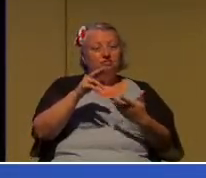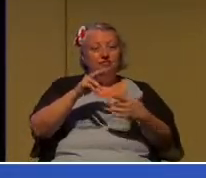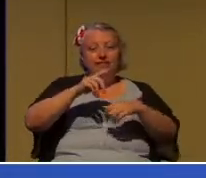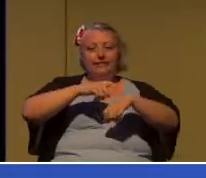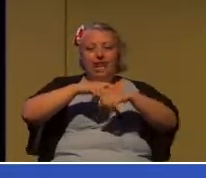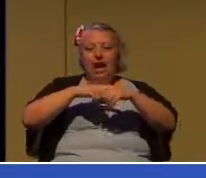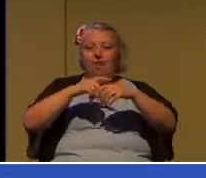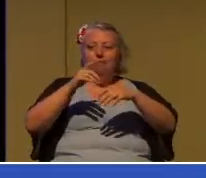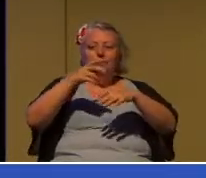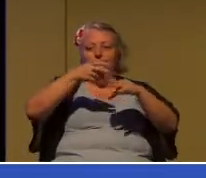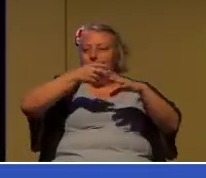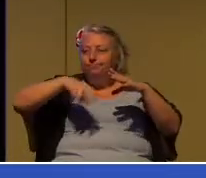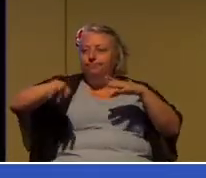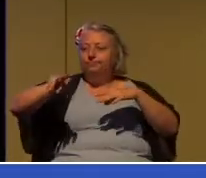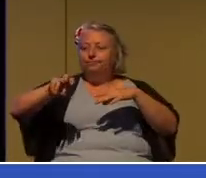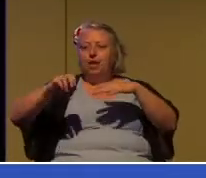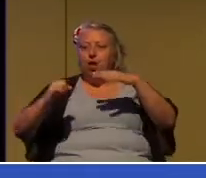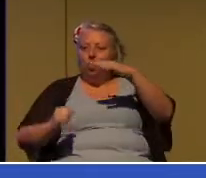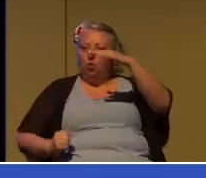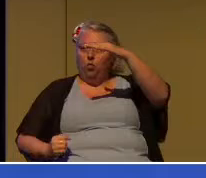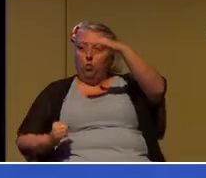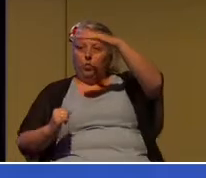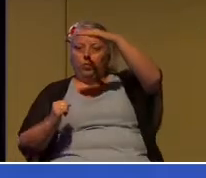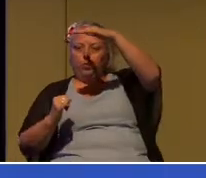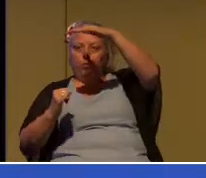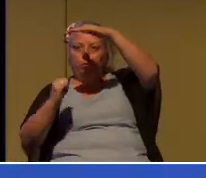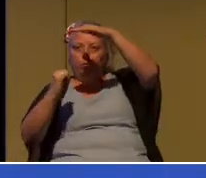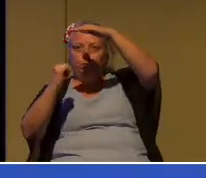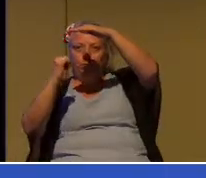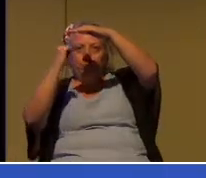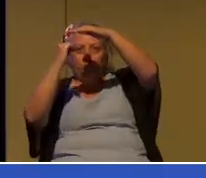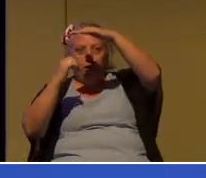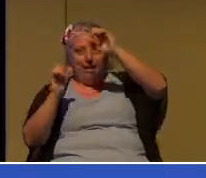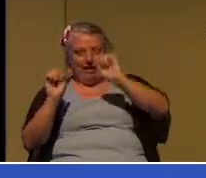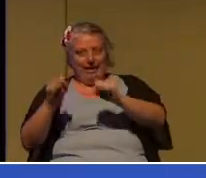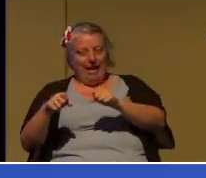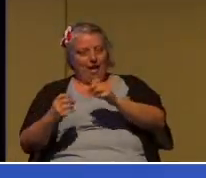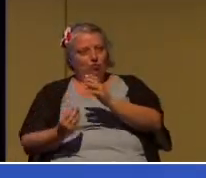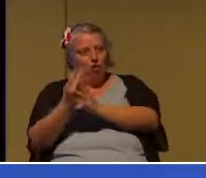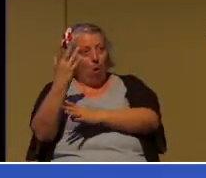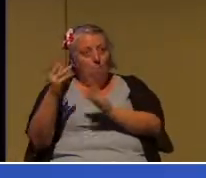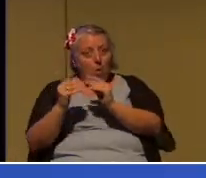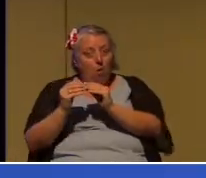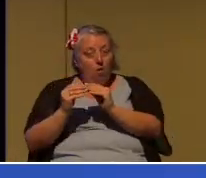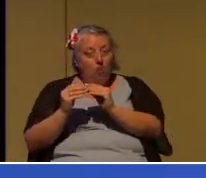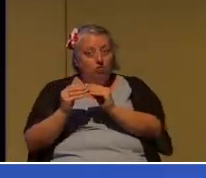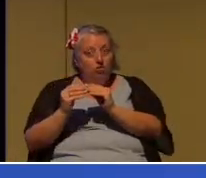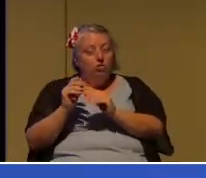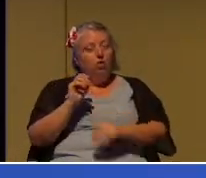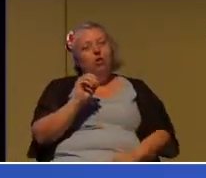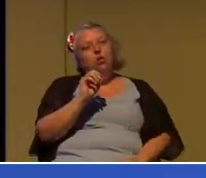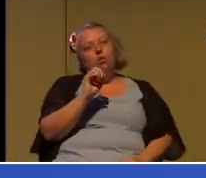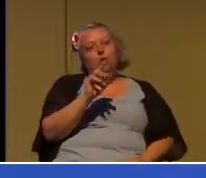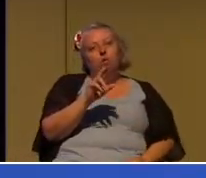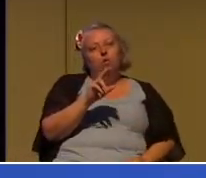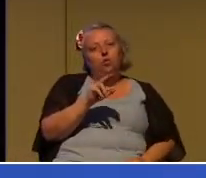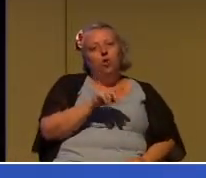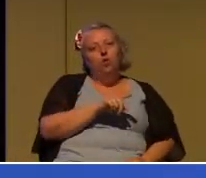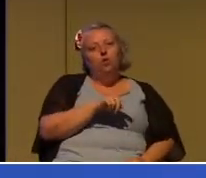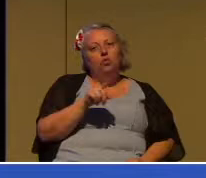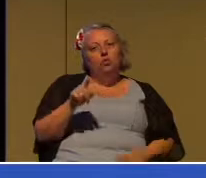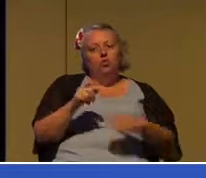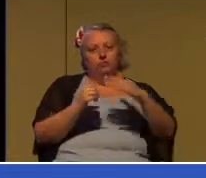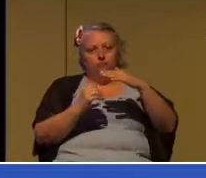prosper better or grow more? Let's talk about that. Or are you coming up